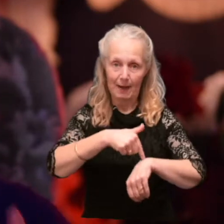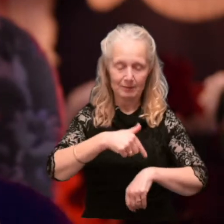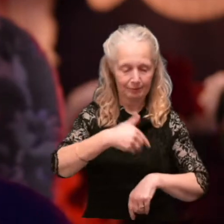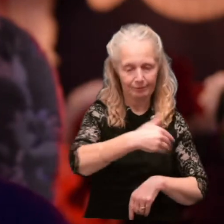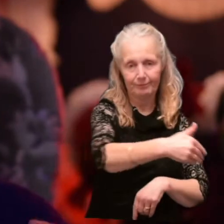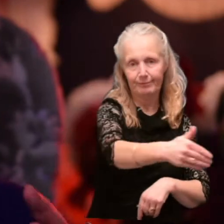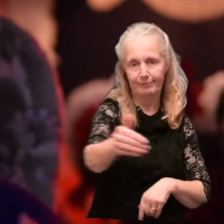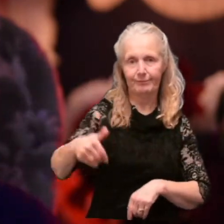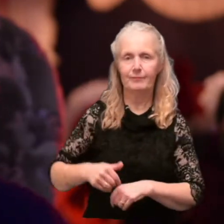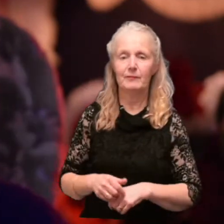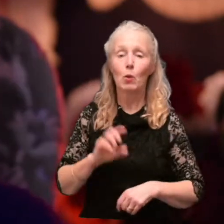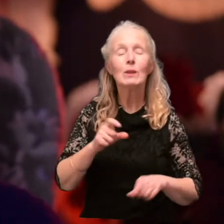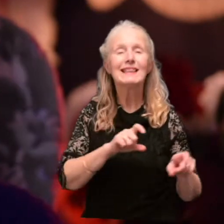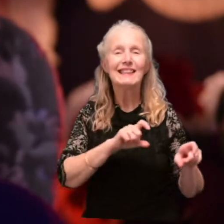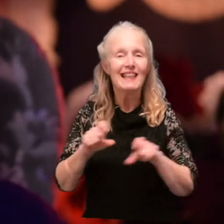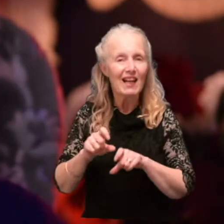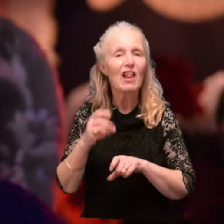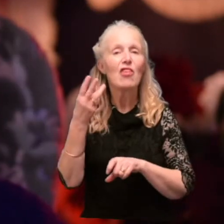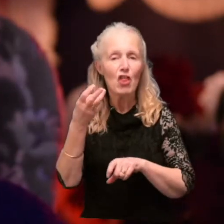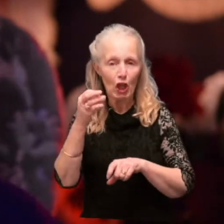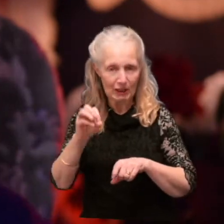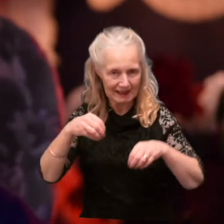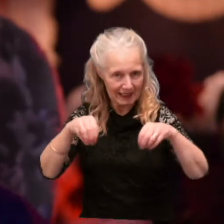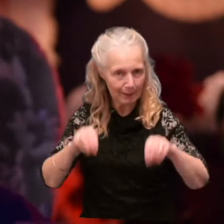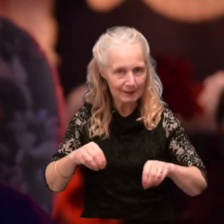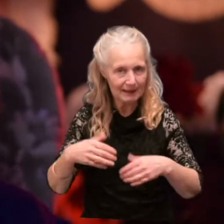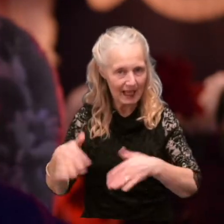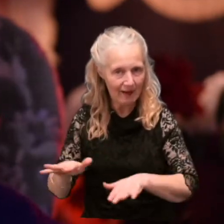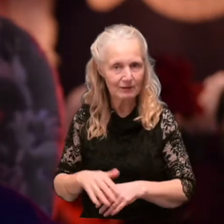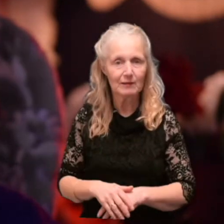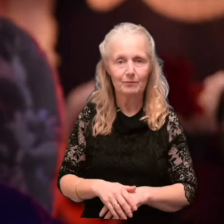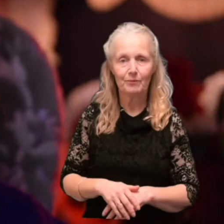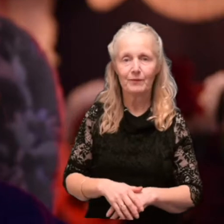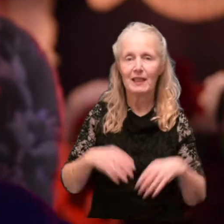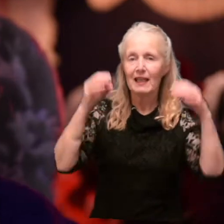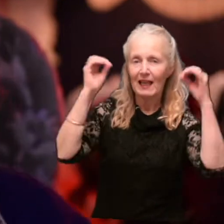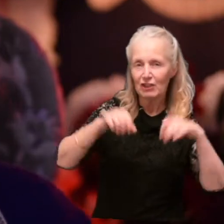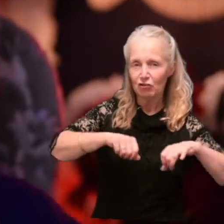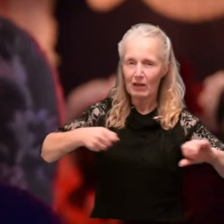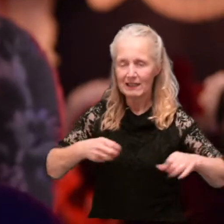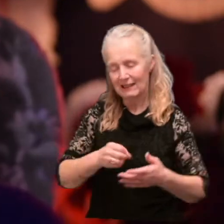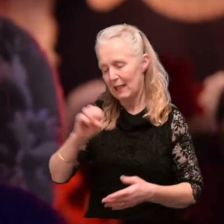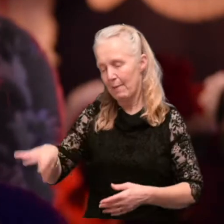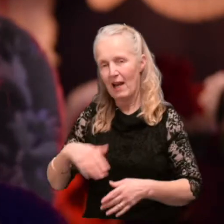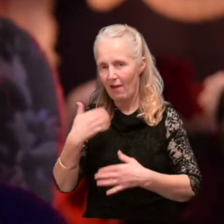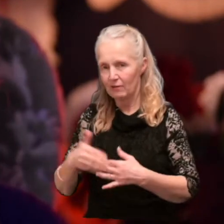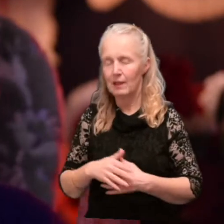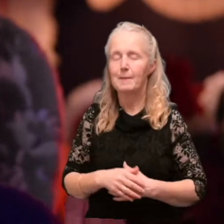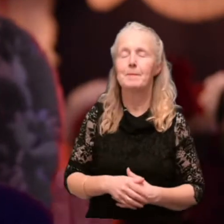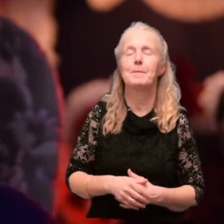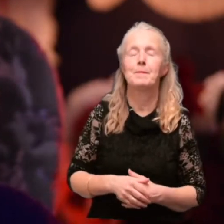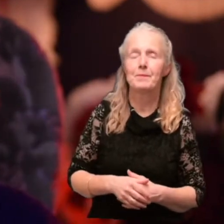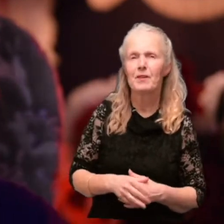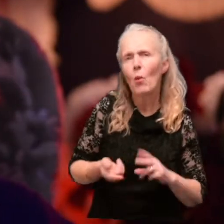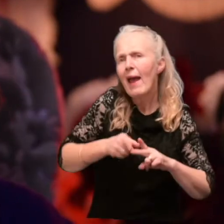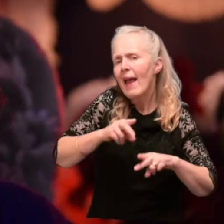would still be 30 napkins left. Hats and crackers went in the bin afterwards. So, if there